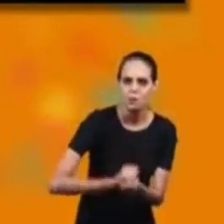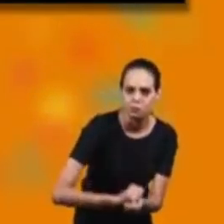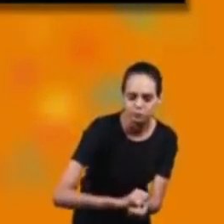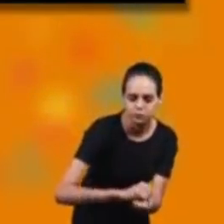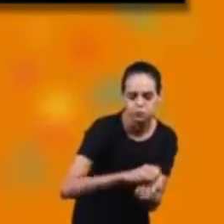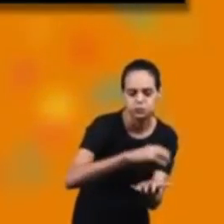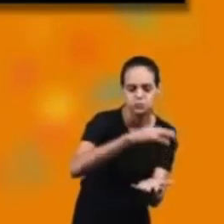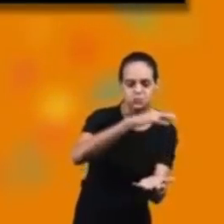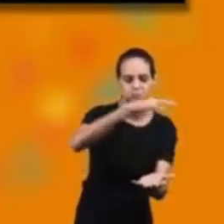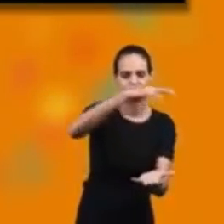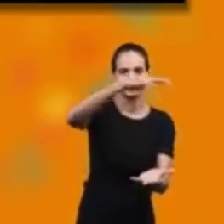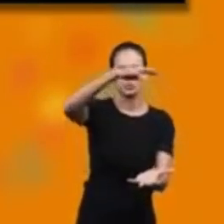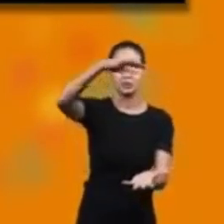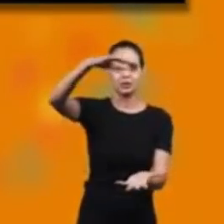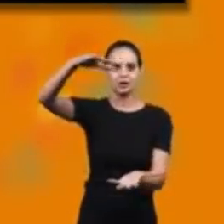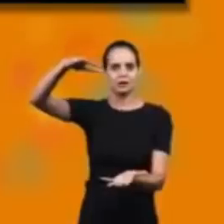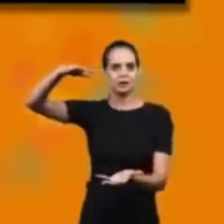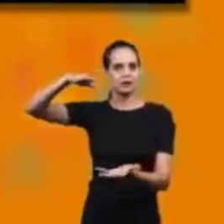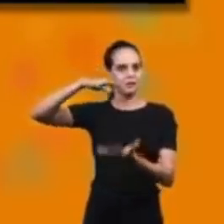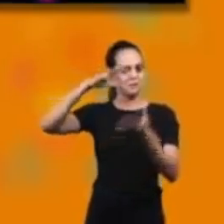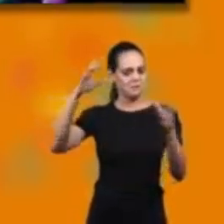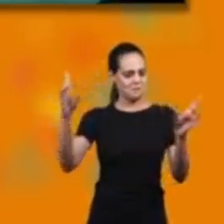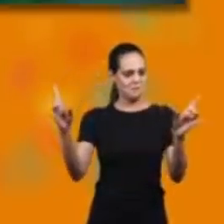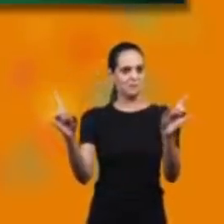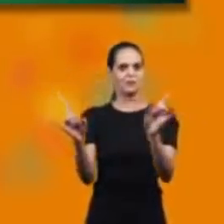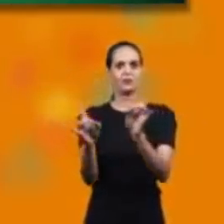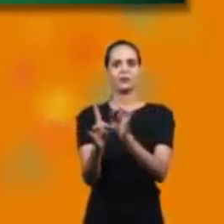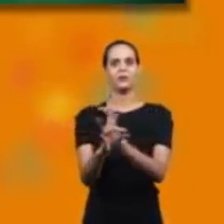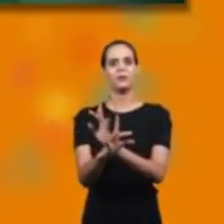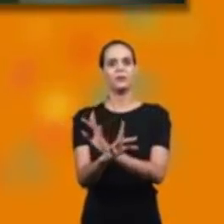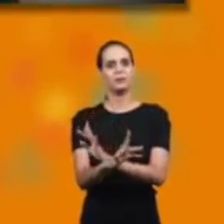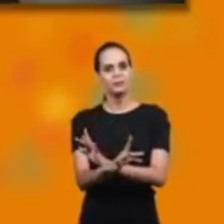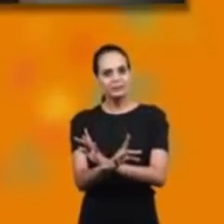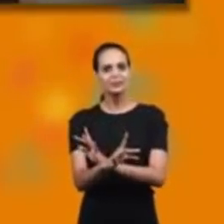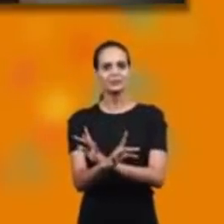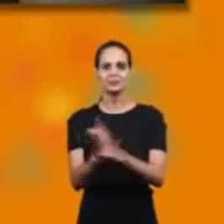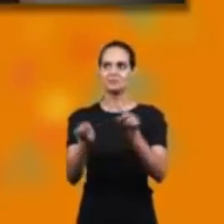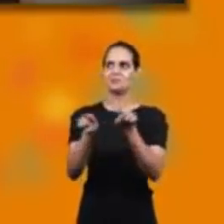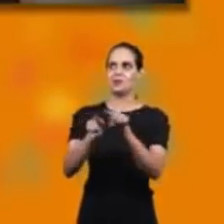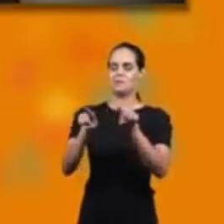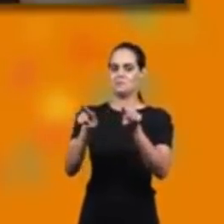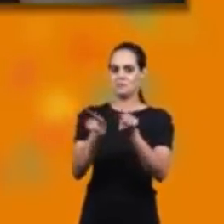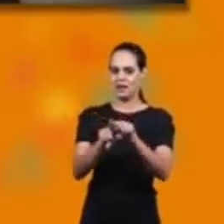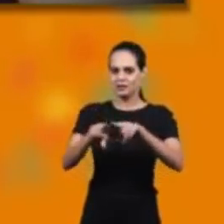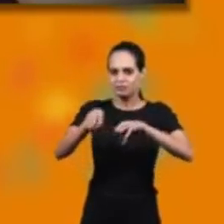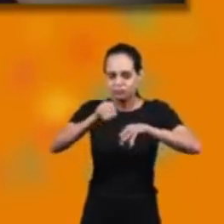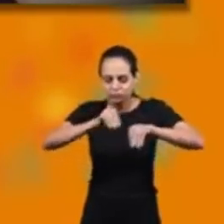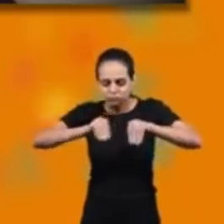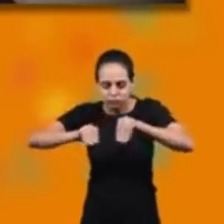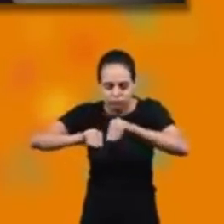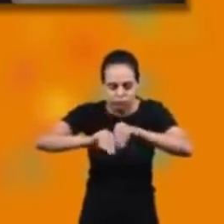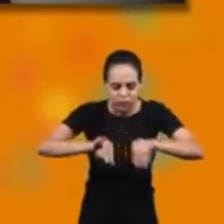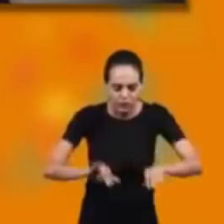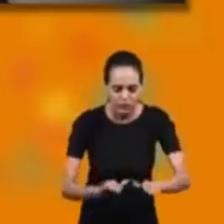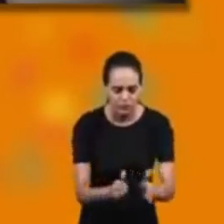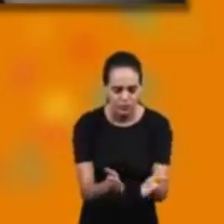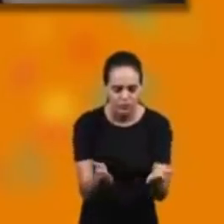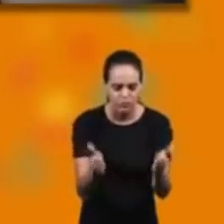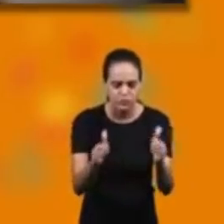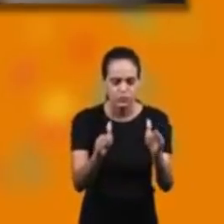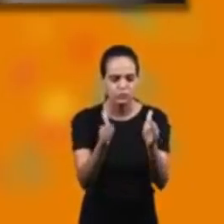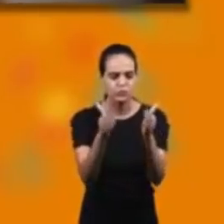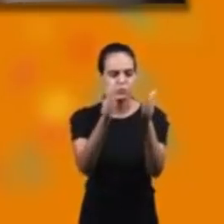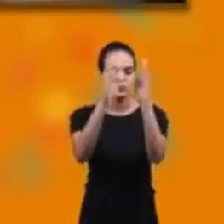vida se formou E no barro tu fizeste o